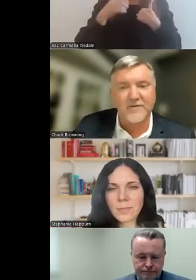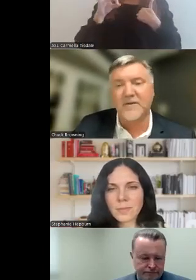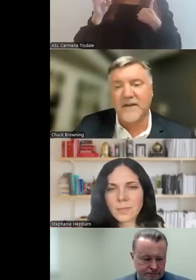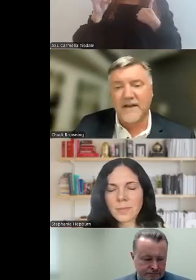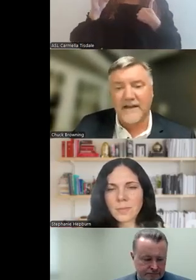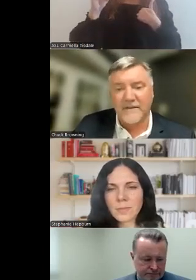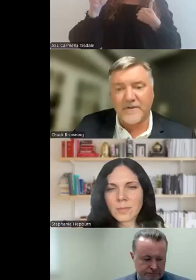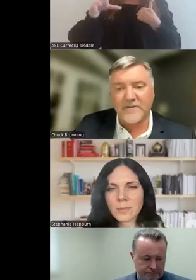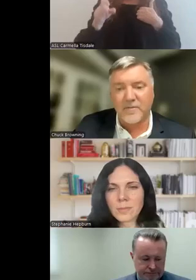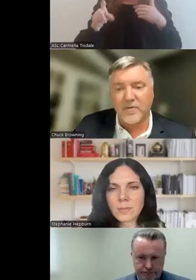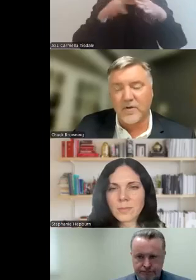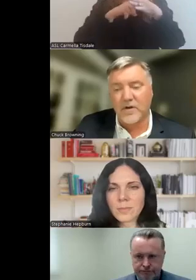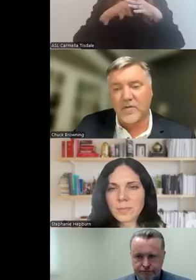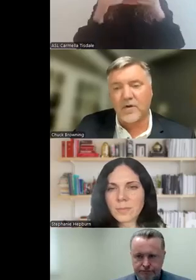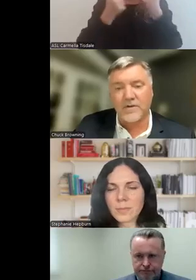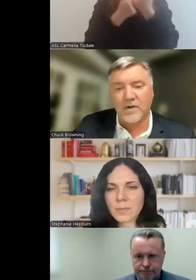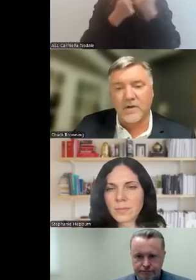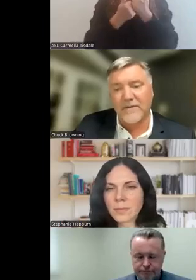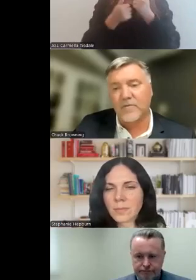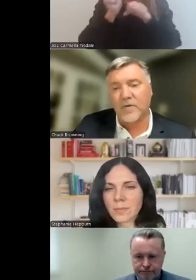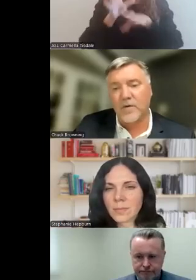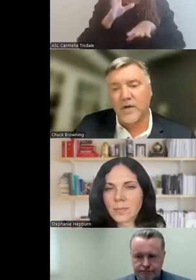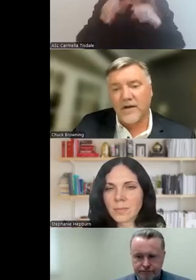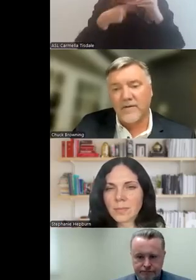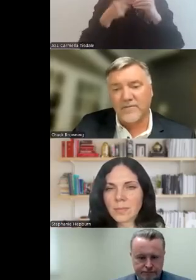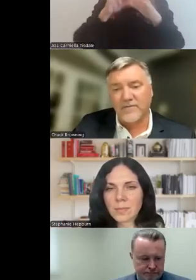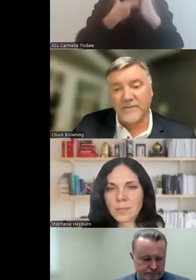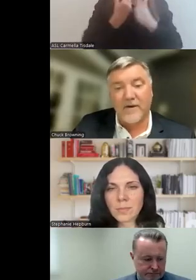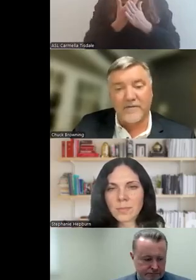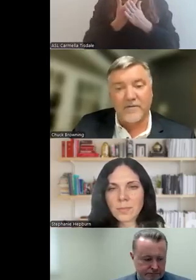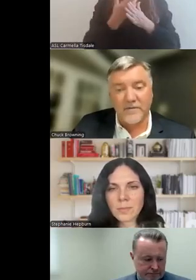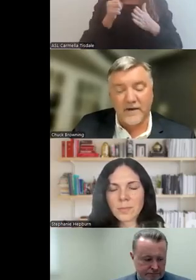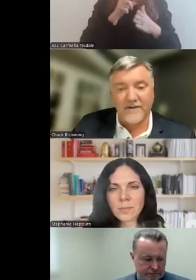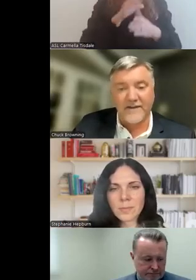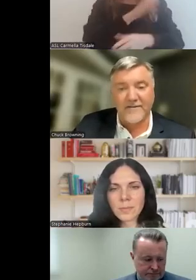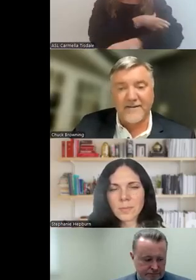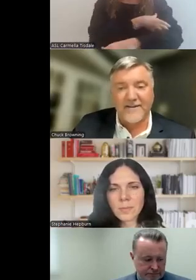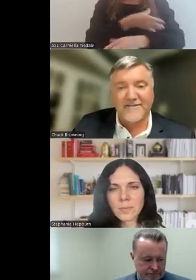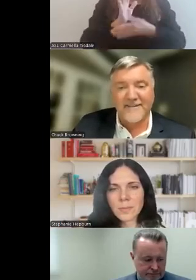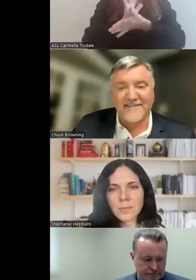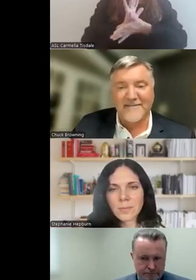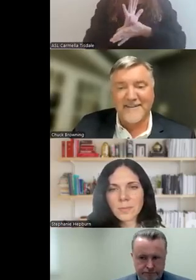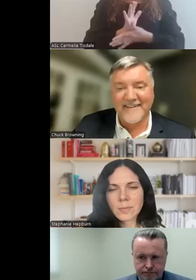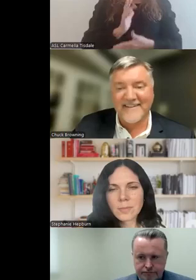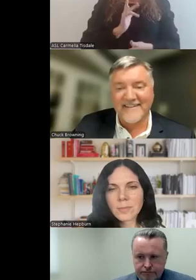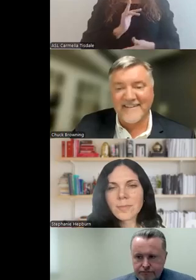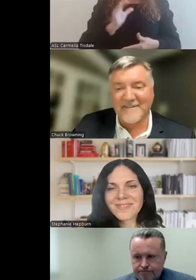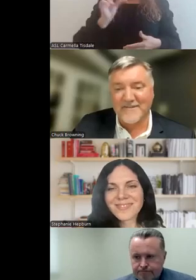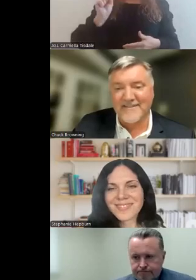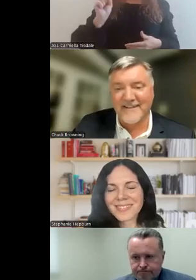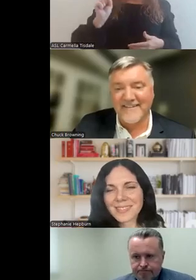interviewed you and had the peer support worker talking about their role. That was a really powerful video. So, Stephanie